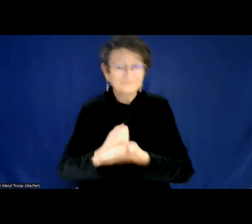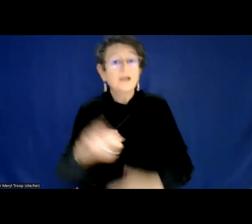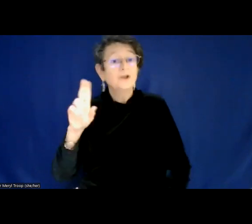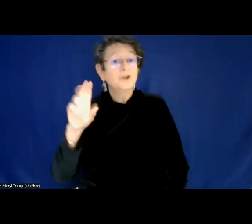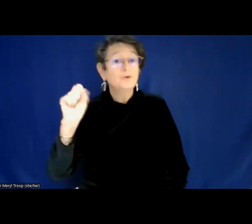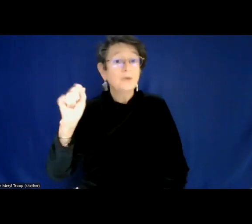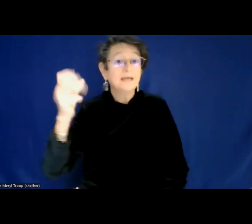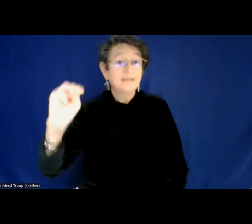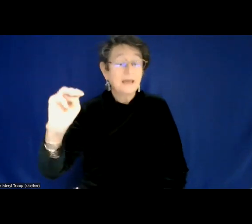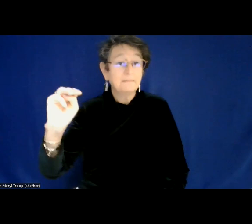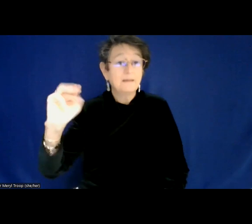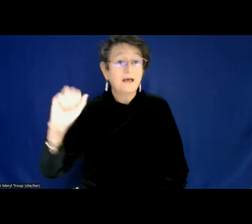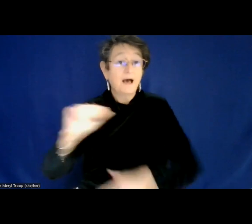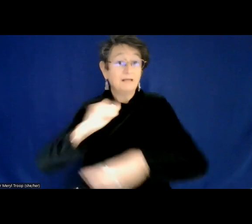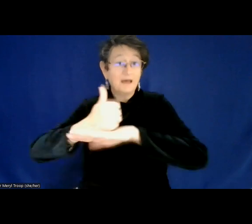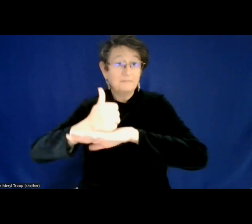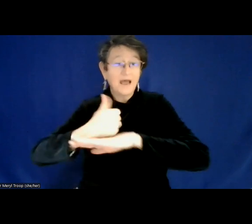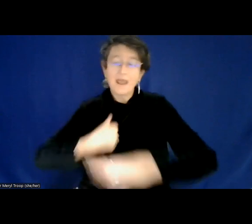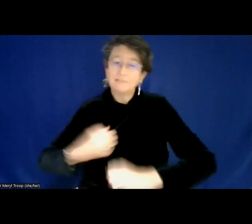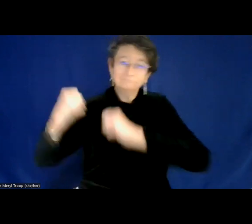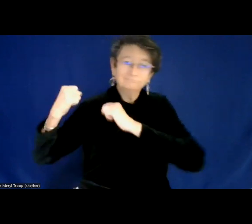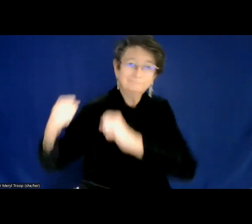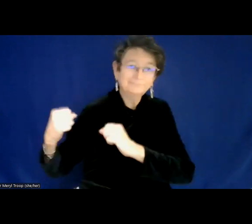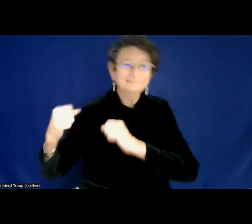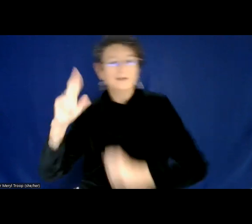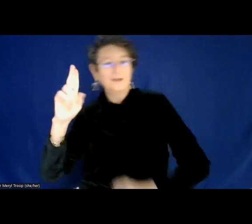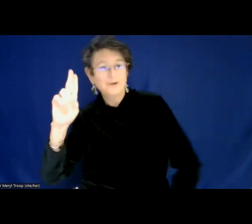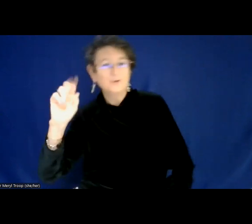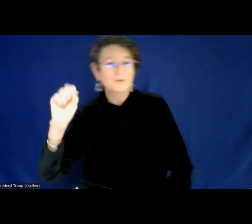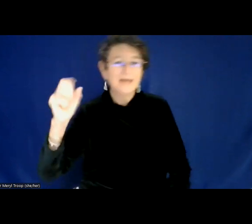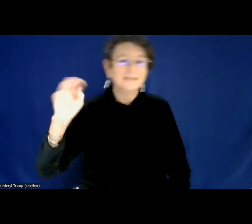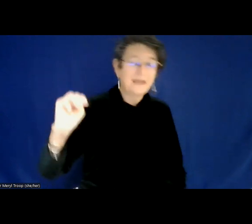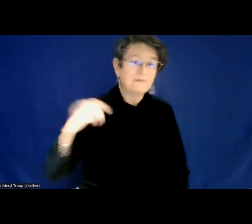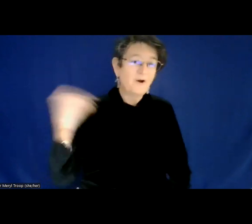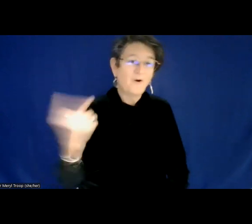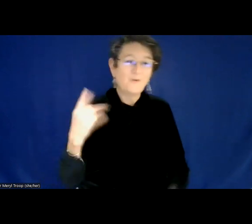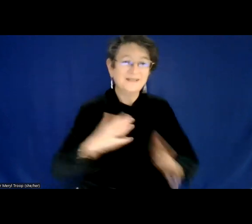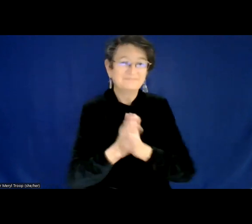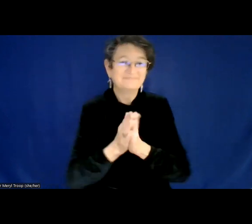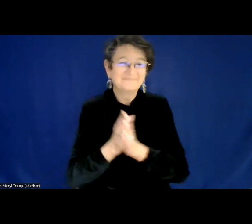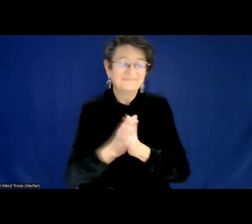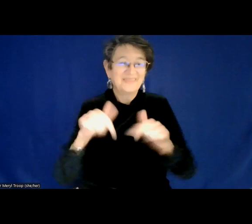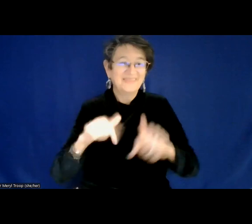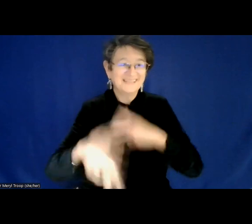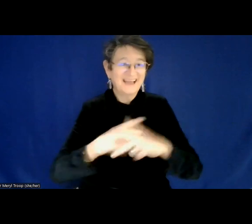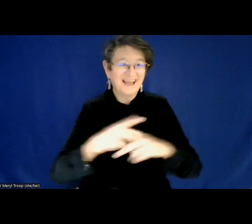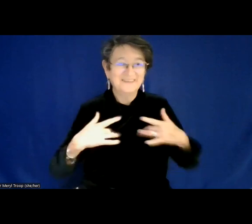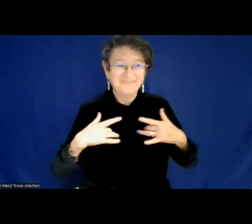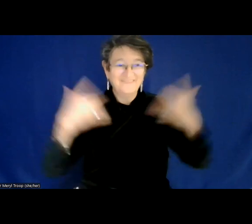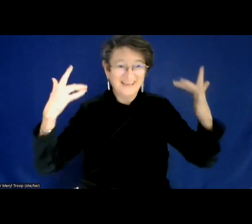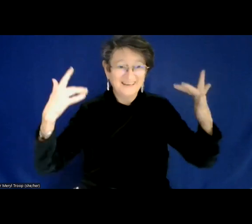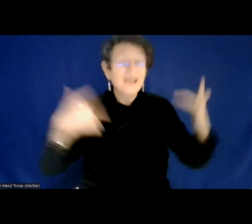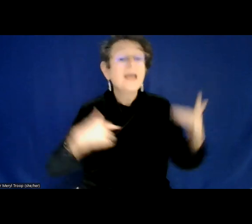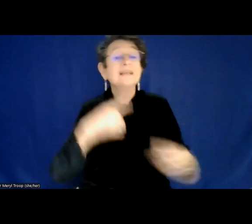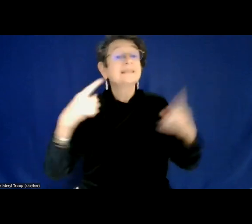major Husky fan, I have always looked forward to USM's women in leadership events. This is the time to bring successful women